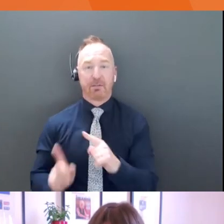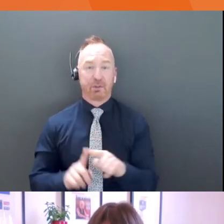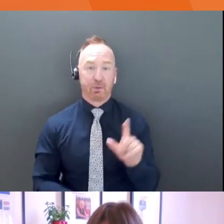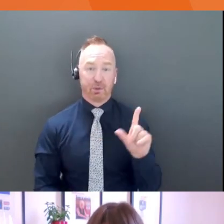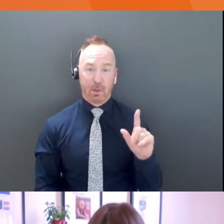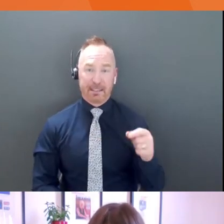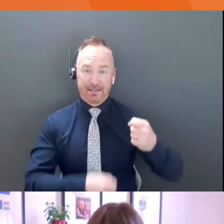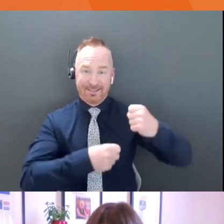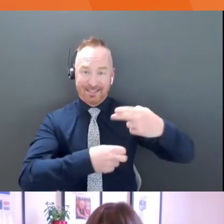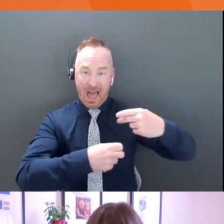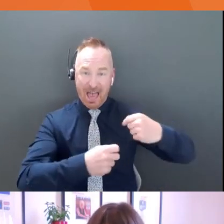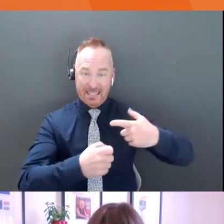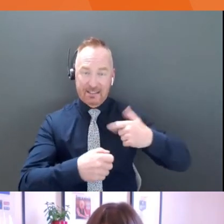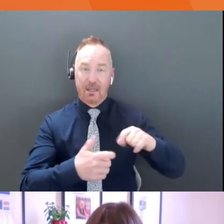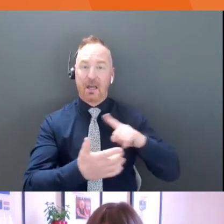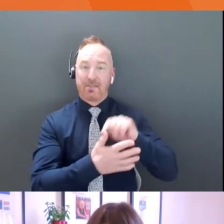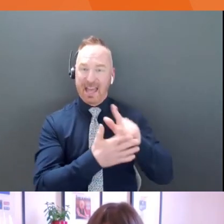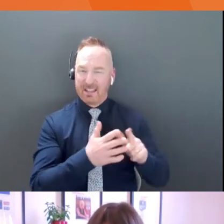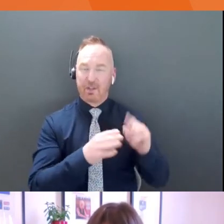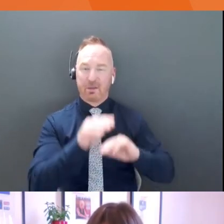story. And then you can accordion them out and in